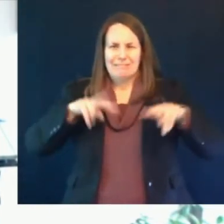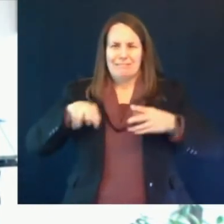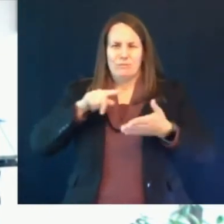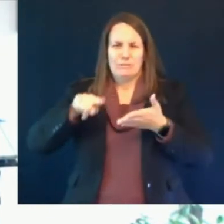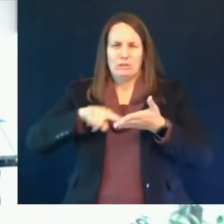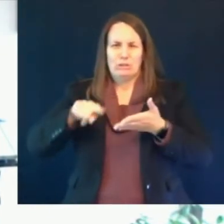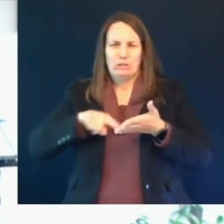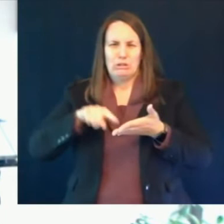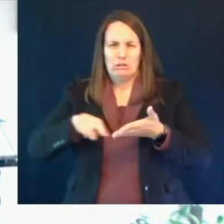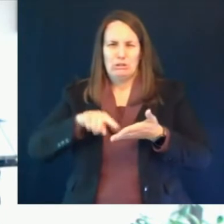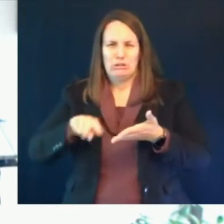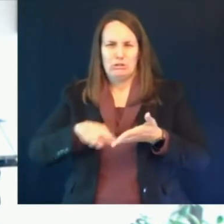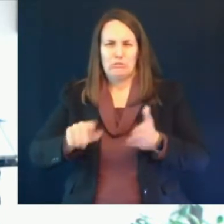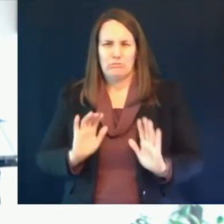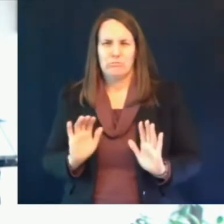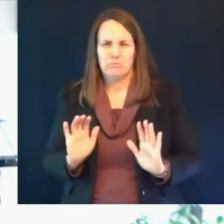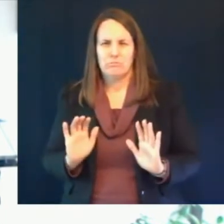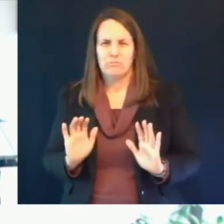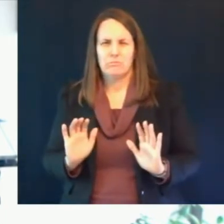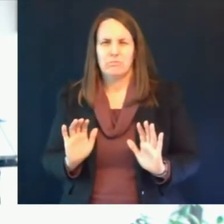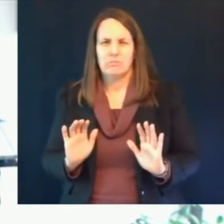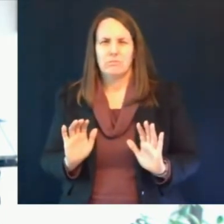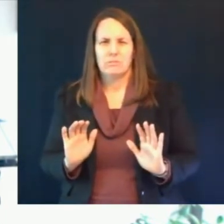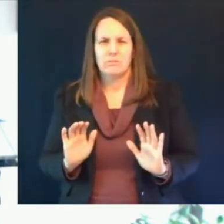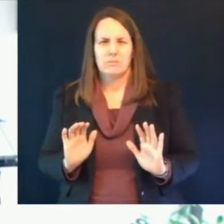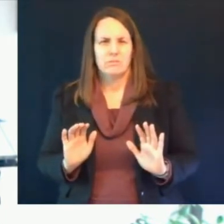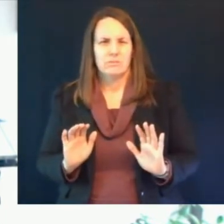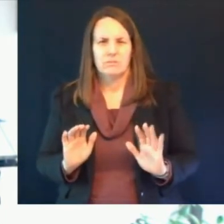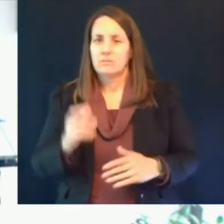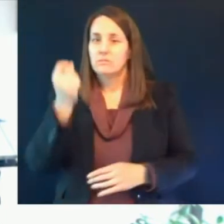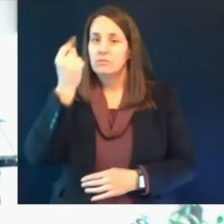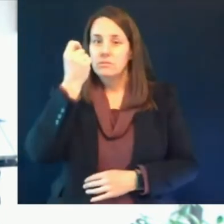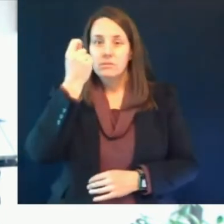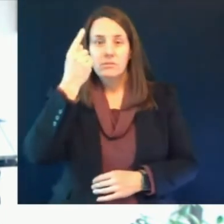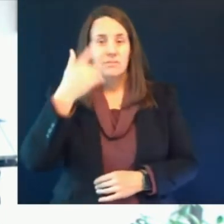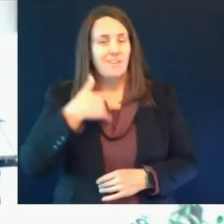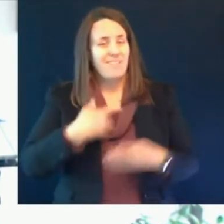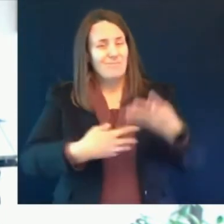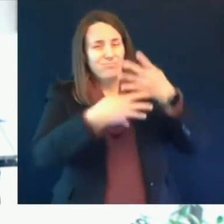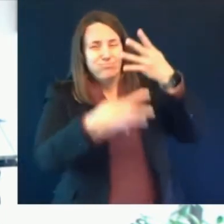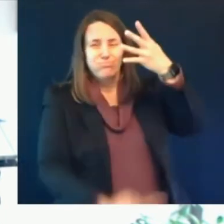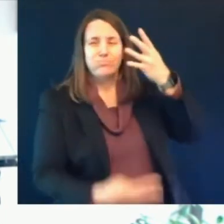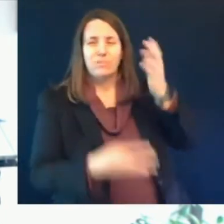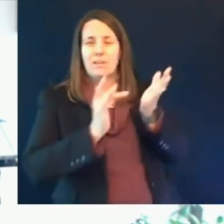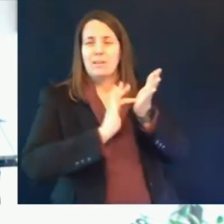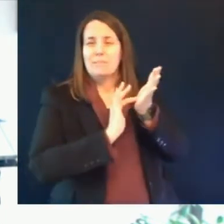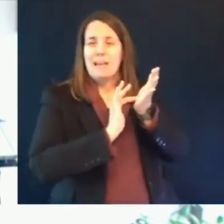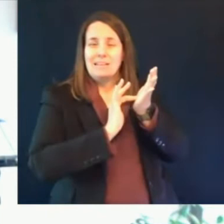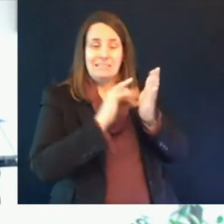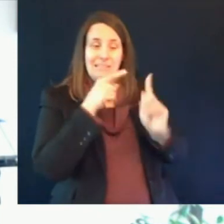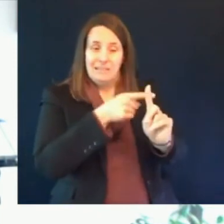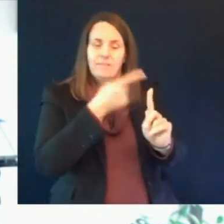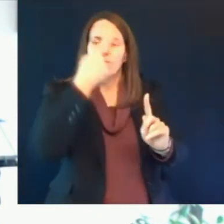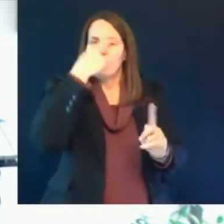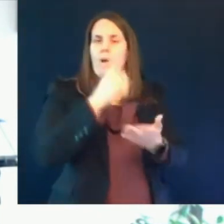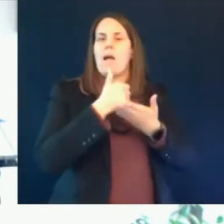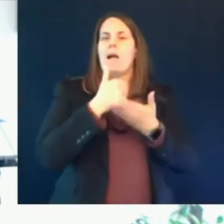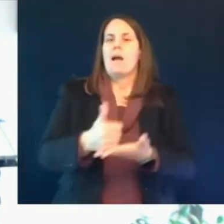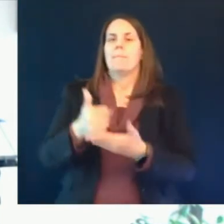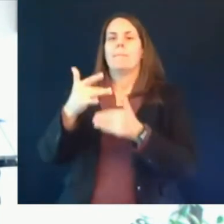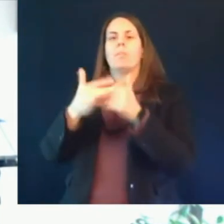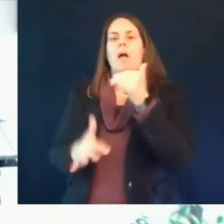types of blood thinners that don't have that problem so if people do have vaccines the recommendation is to actually